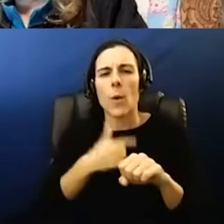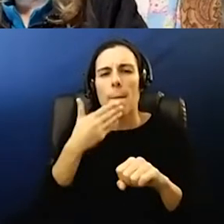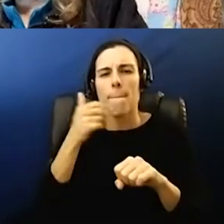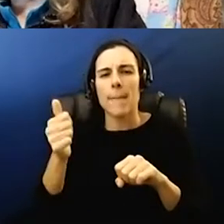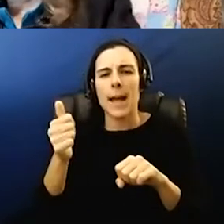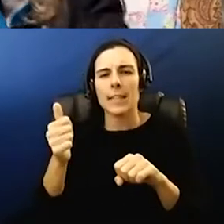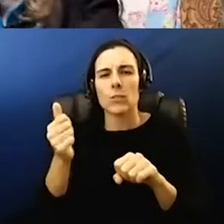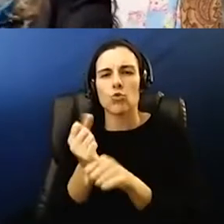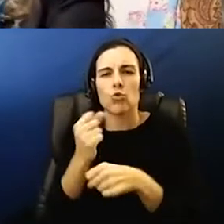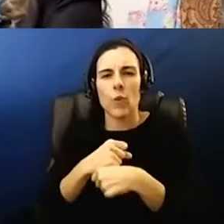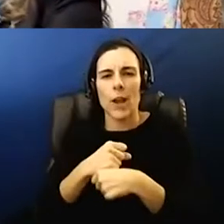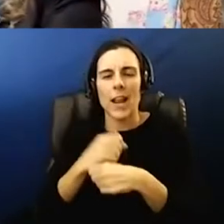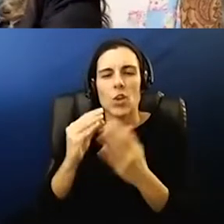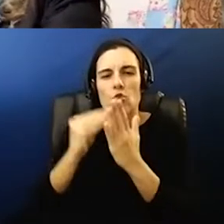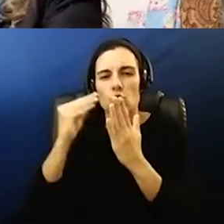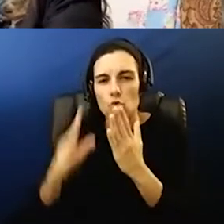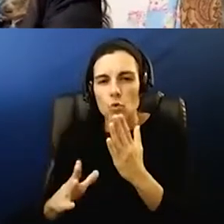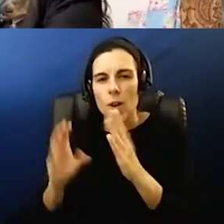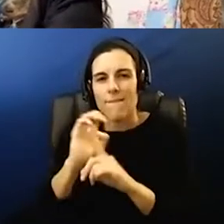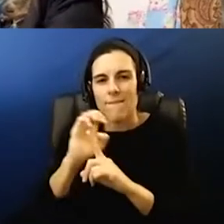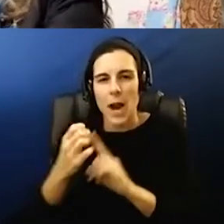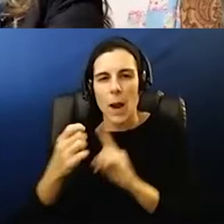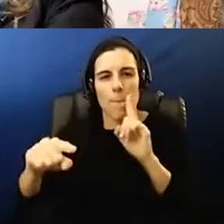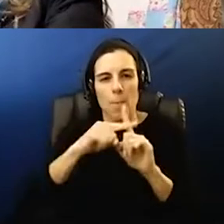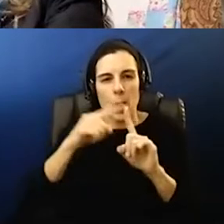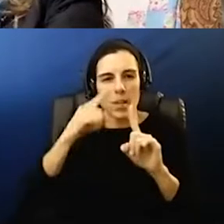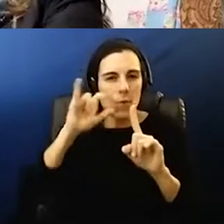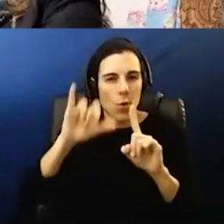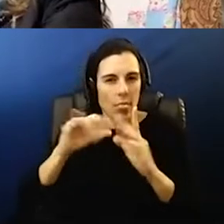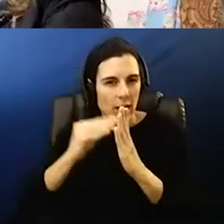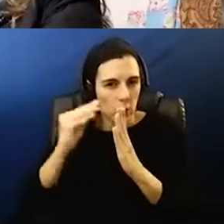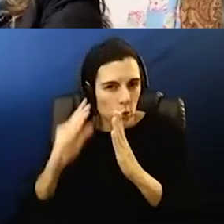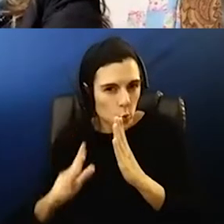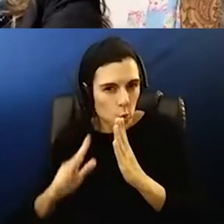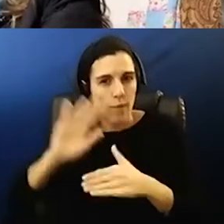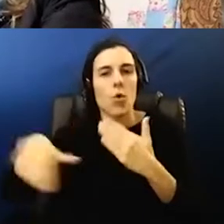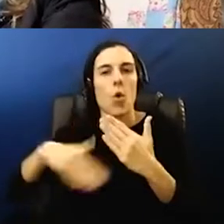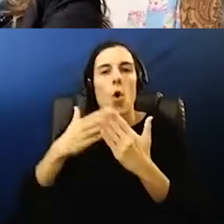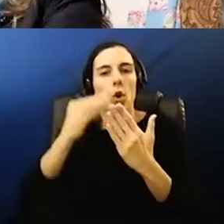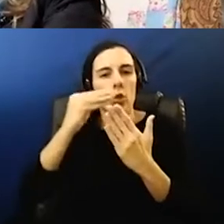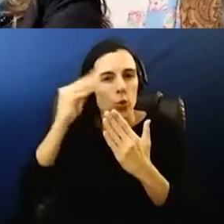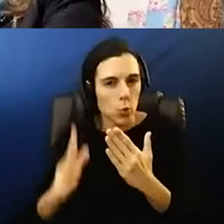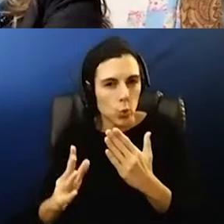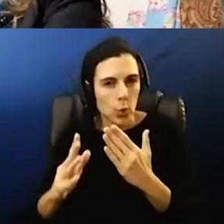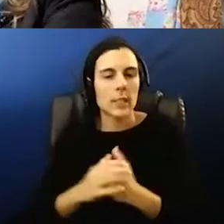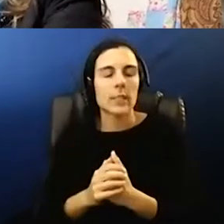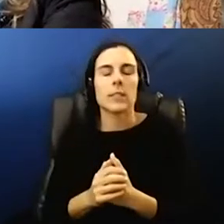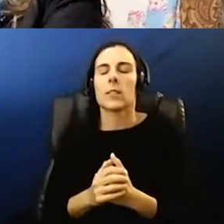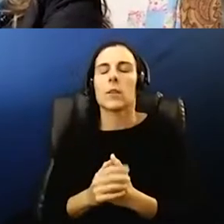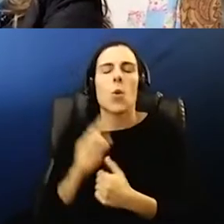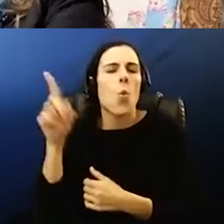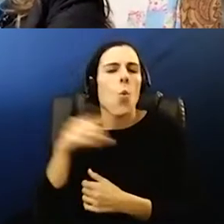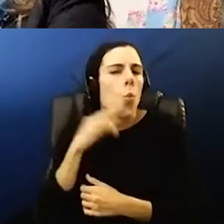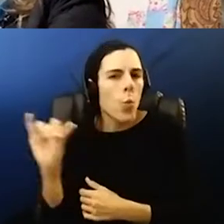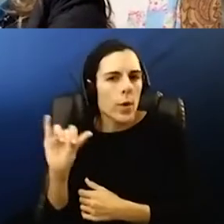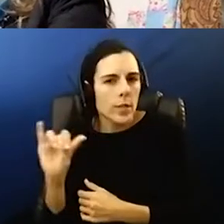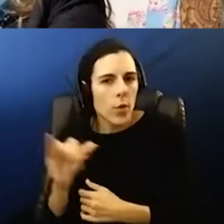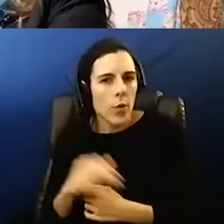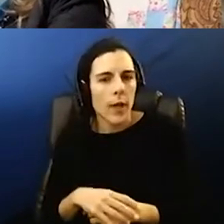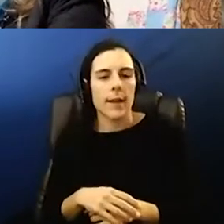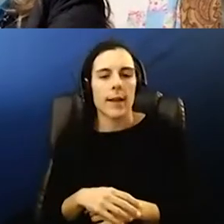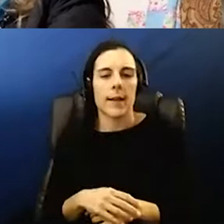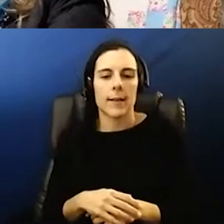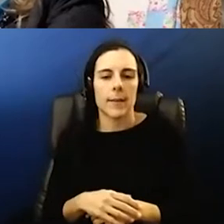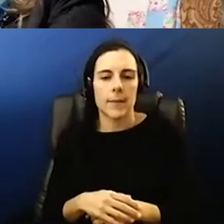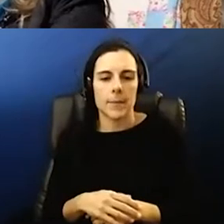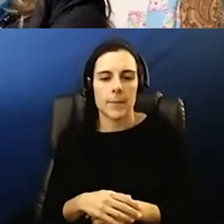student environment that is positive for that student and for all of our students um how what does that look like and i think it goes back to